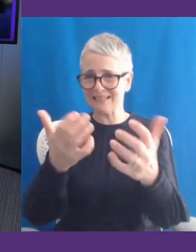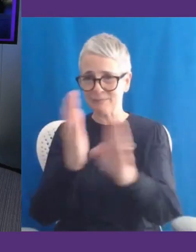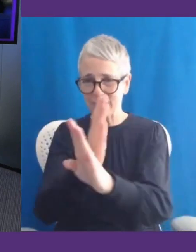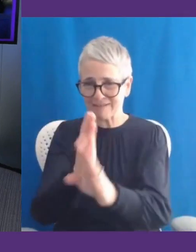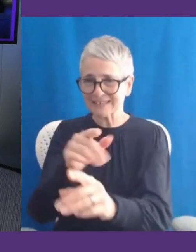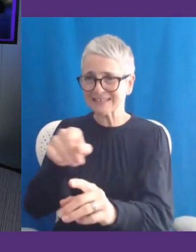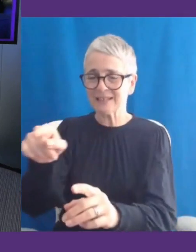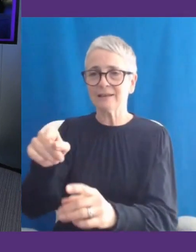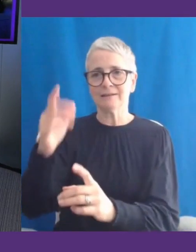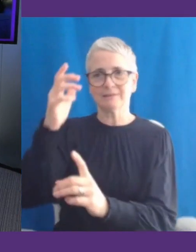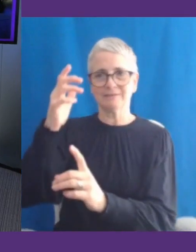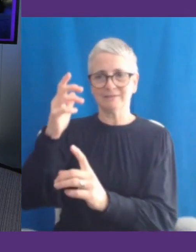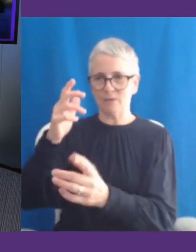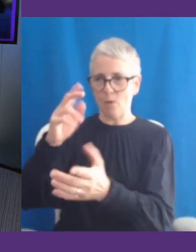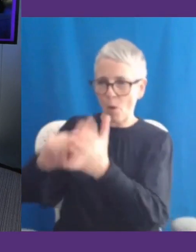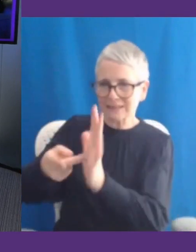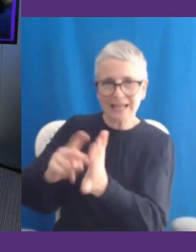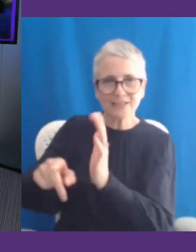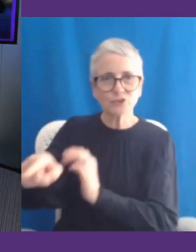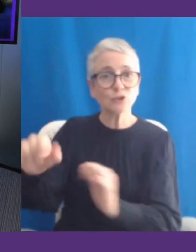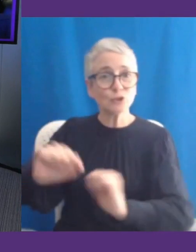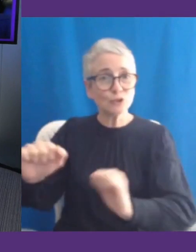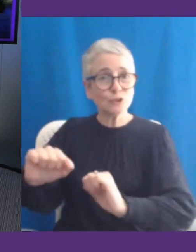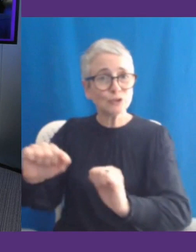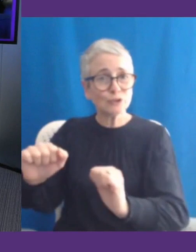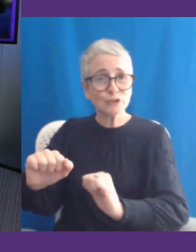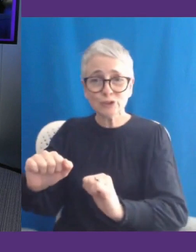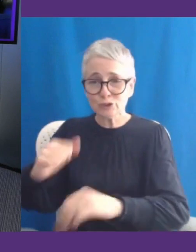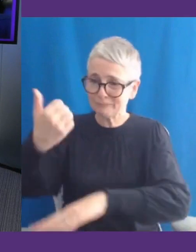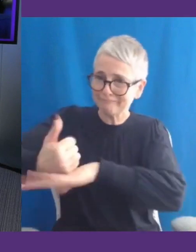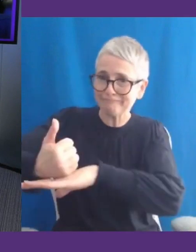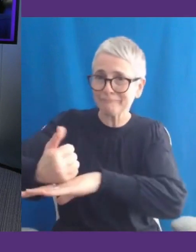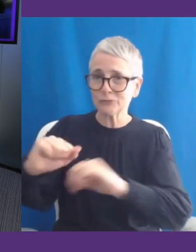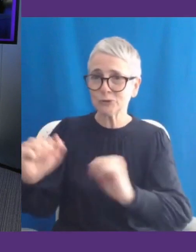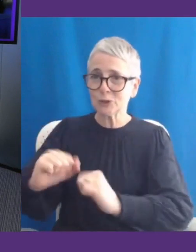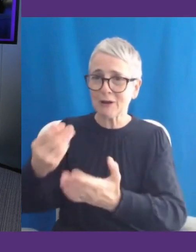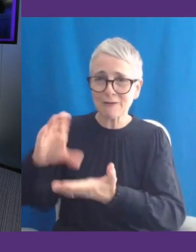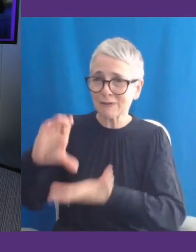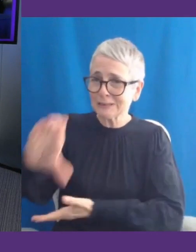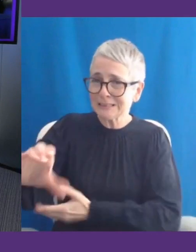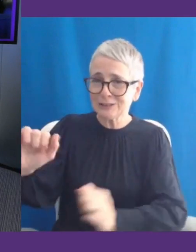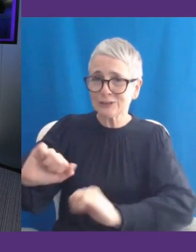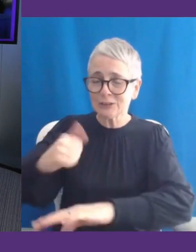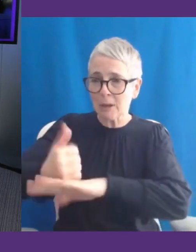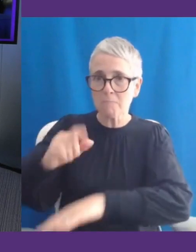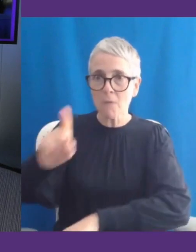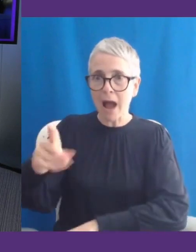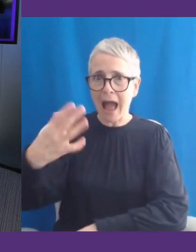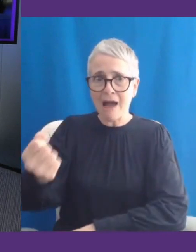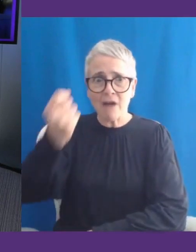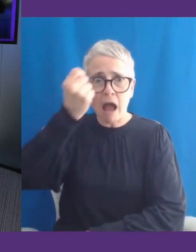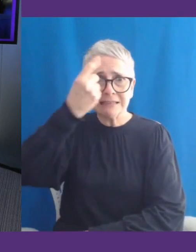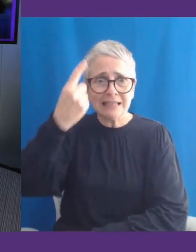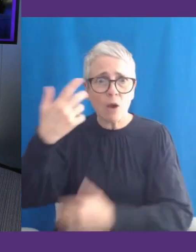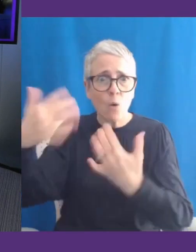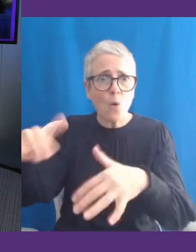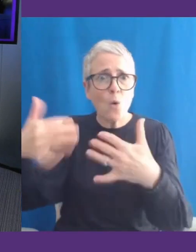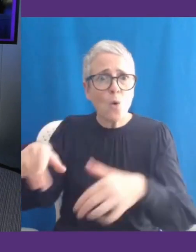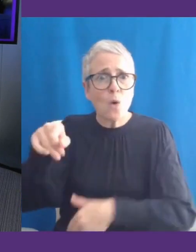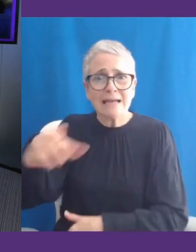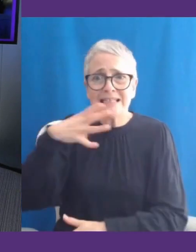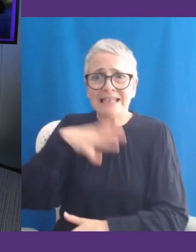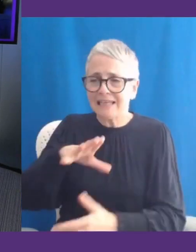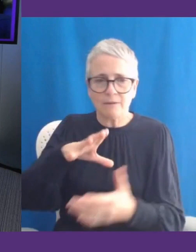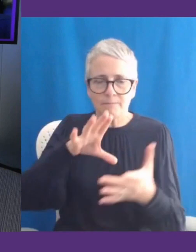seed organisations that haven't yet got where the funding where they need to be, but are developing the most incredible technology. It's about creating a nice synergy and a